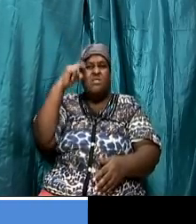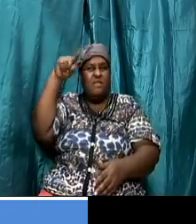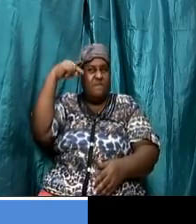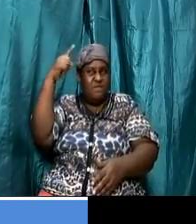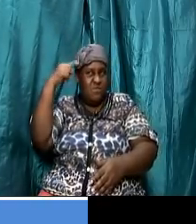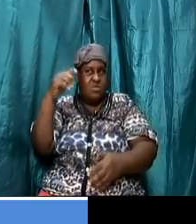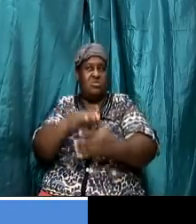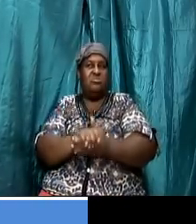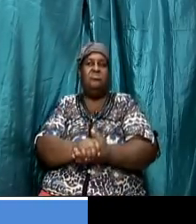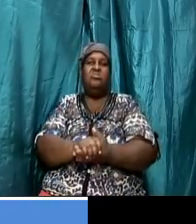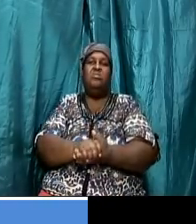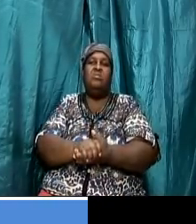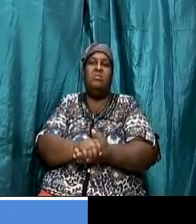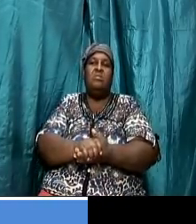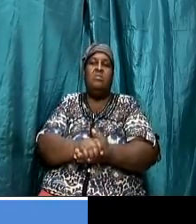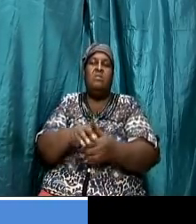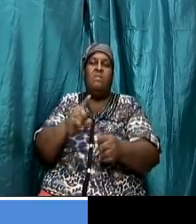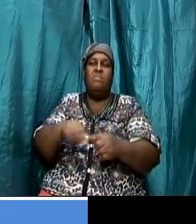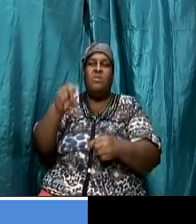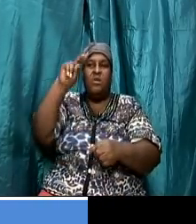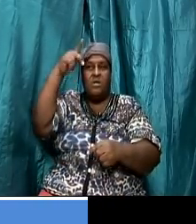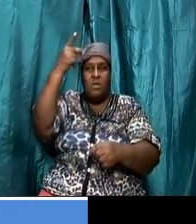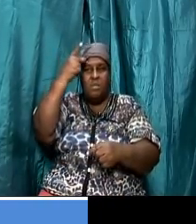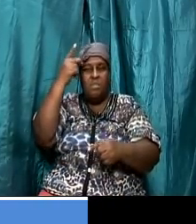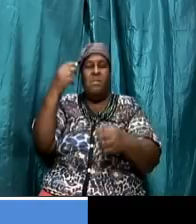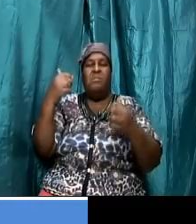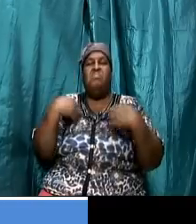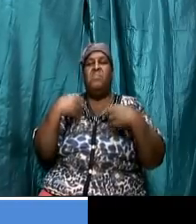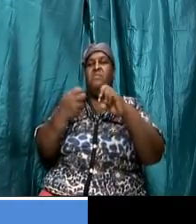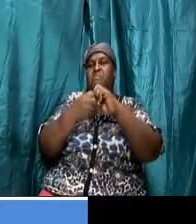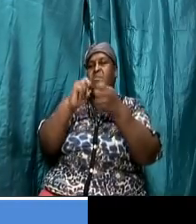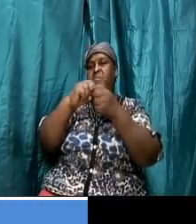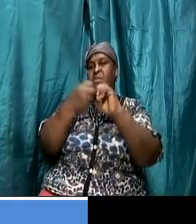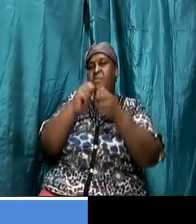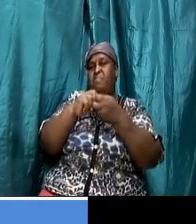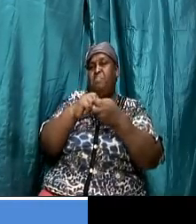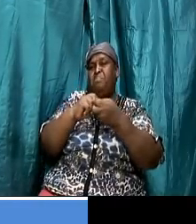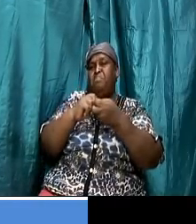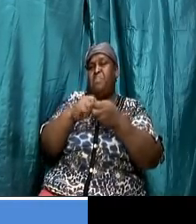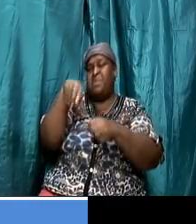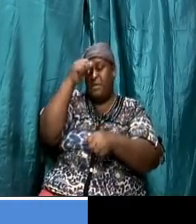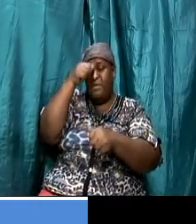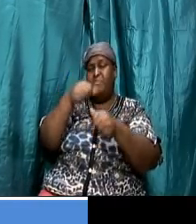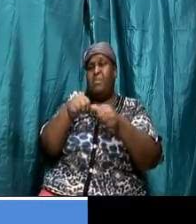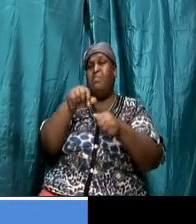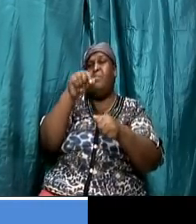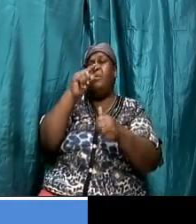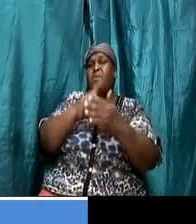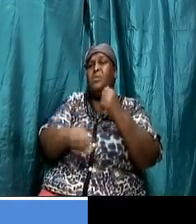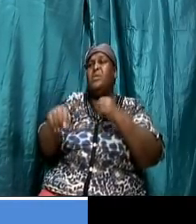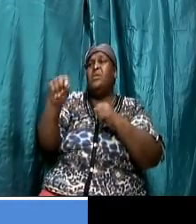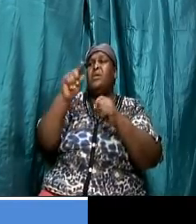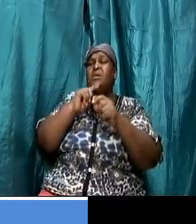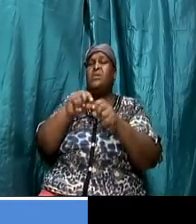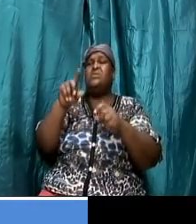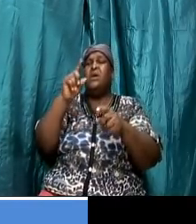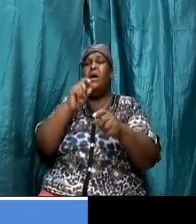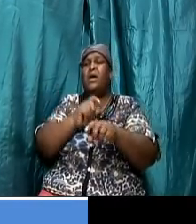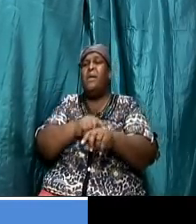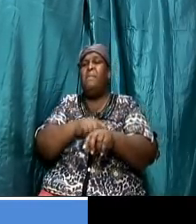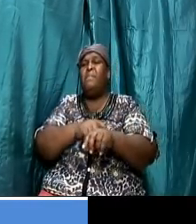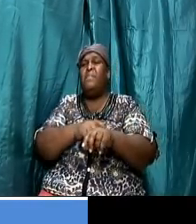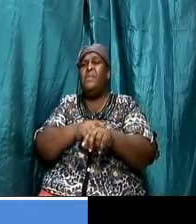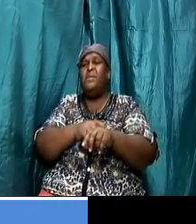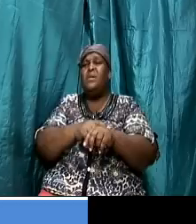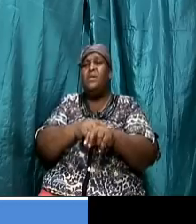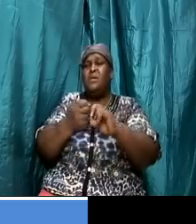but he had an issue if you can remember at one point in time there was an issue in the church i think